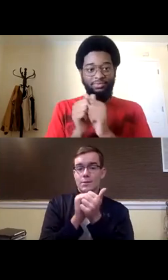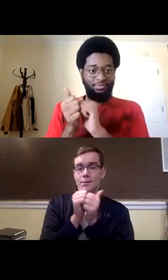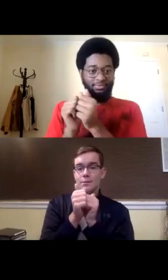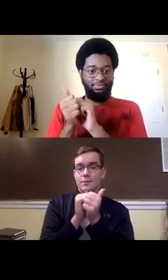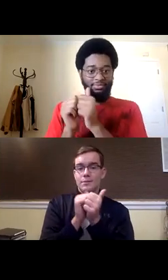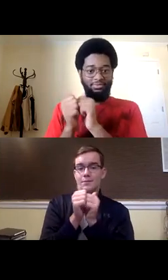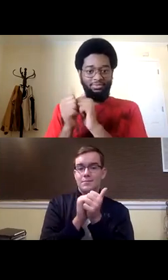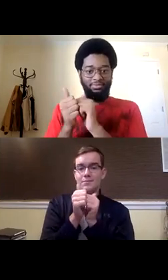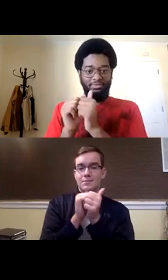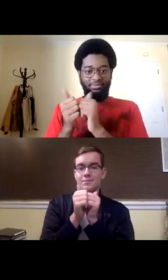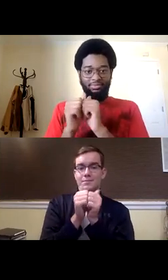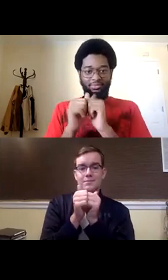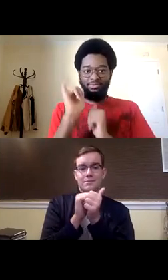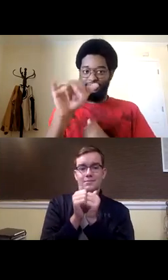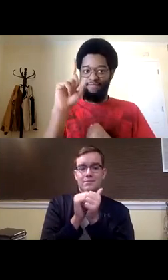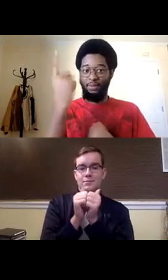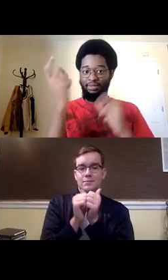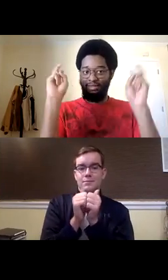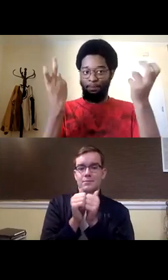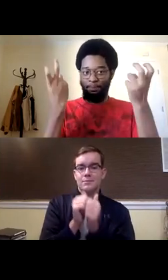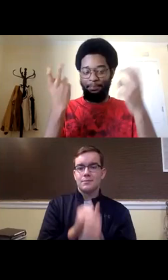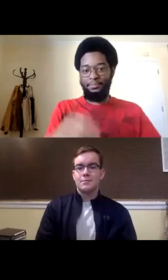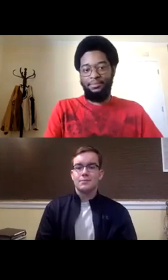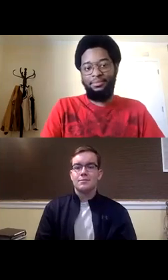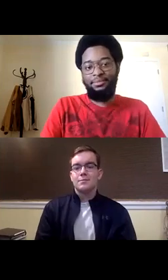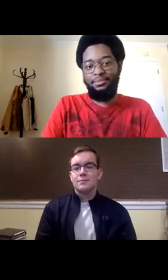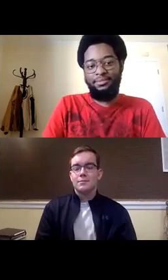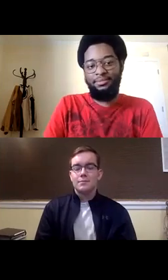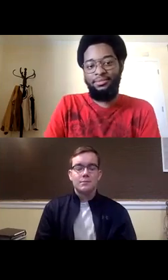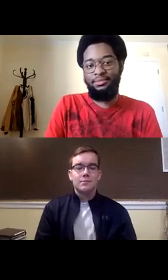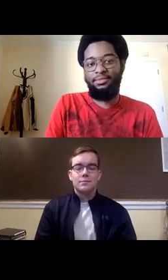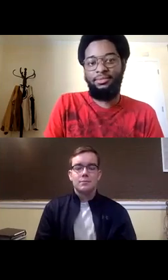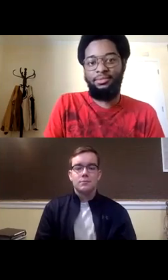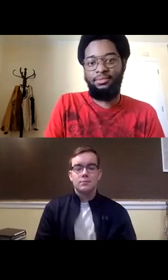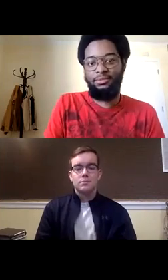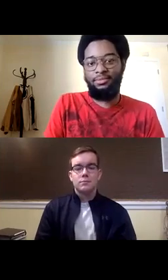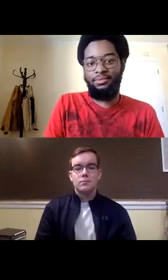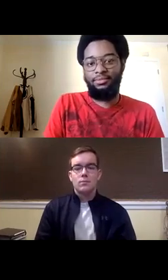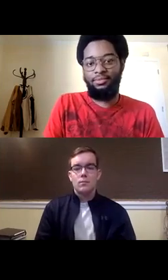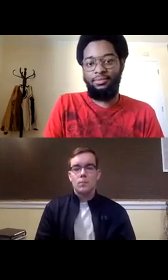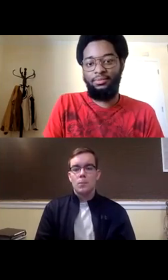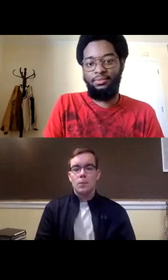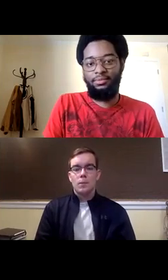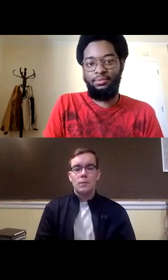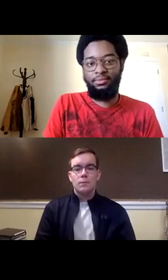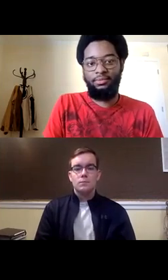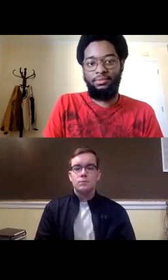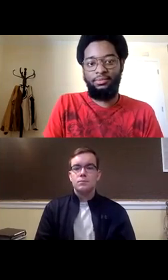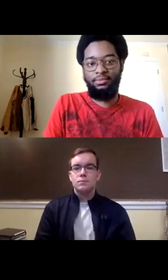sports yes sports that's the first one that's our top our first topic under hobbies